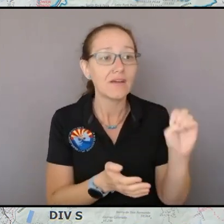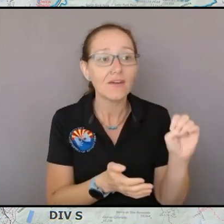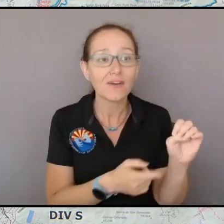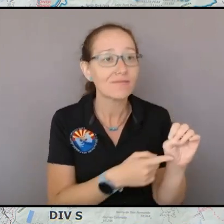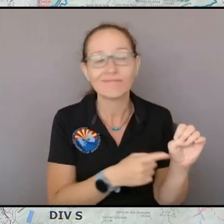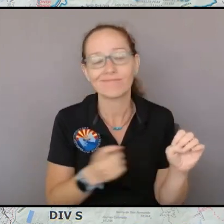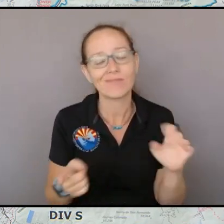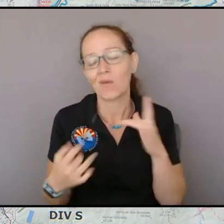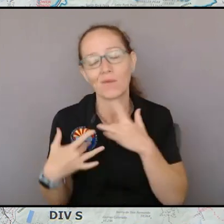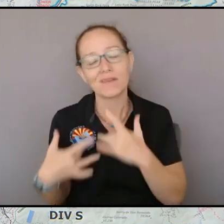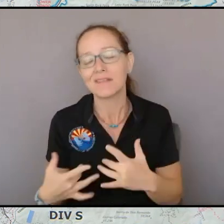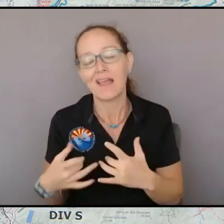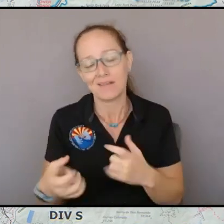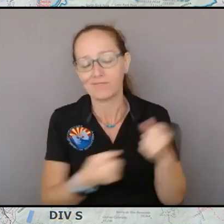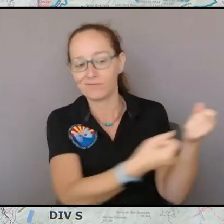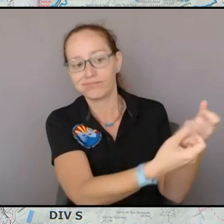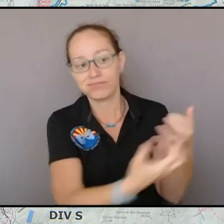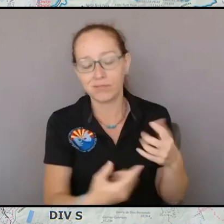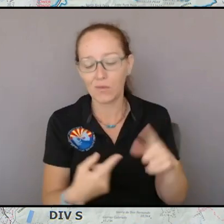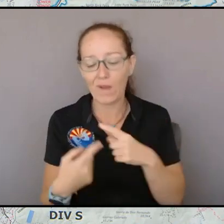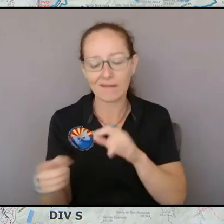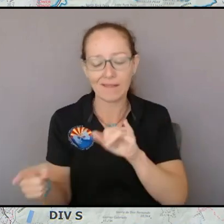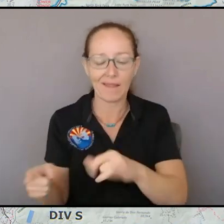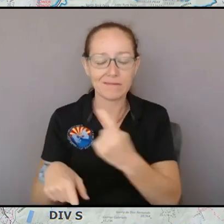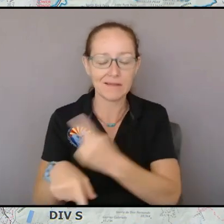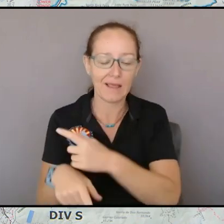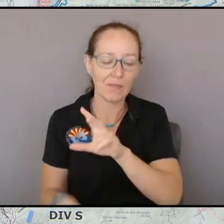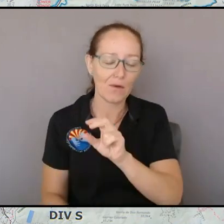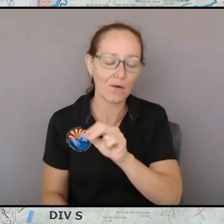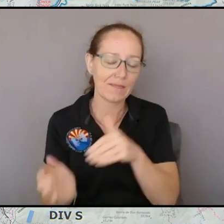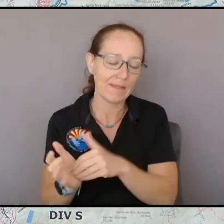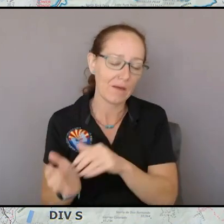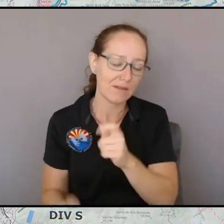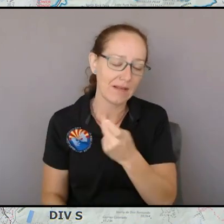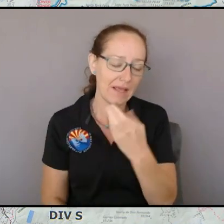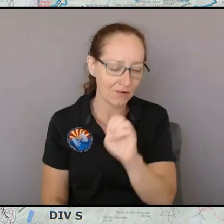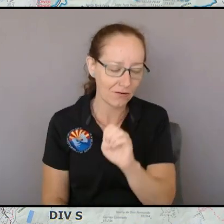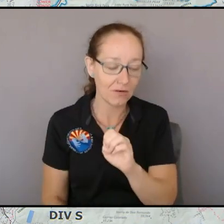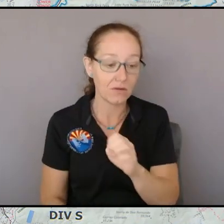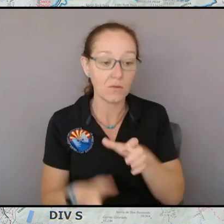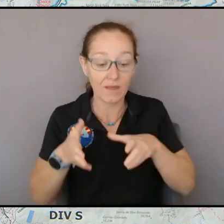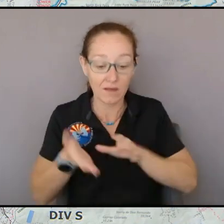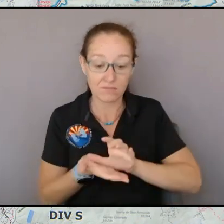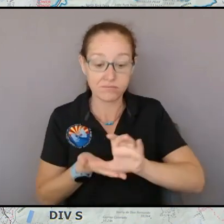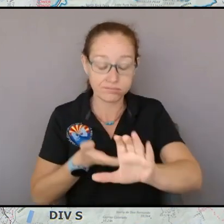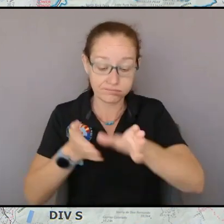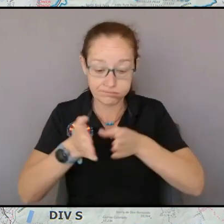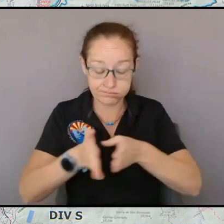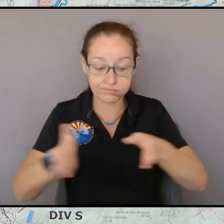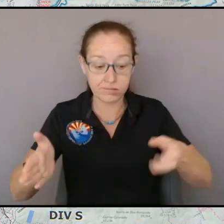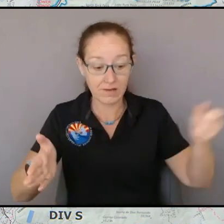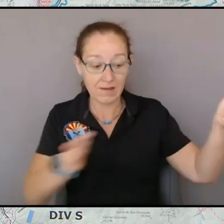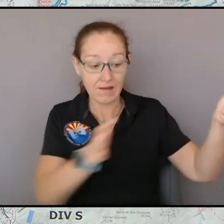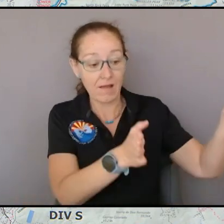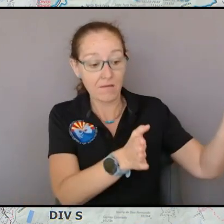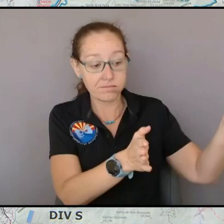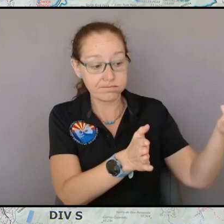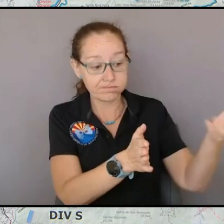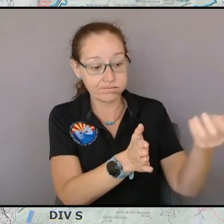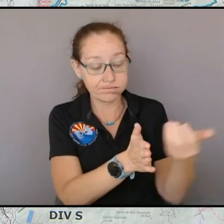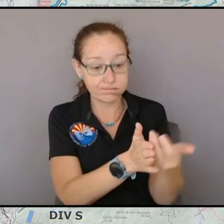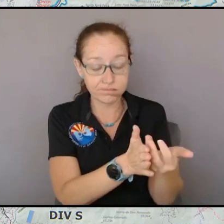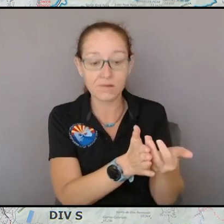so that fire hits your line on the 30,000 acre days the conditions that caused it to grow 30,000 acres